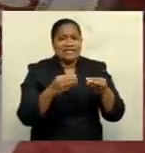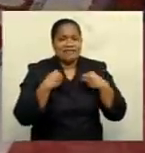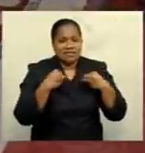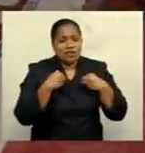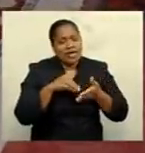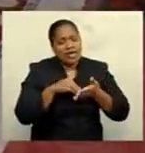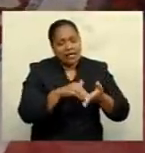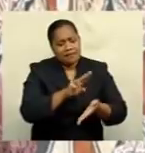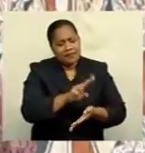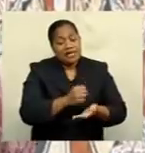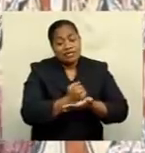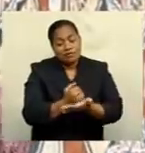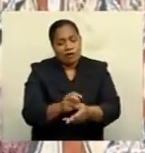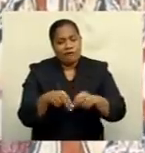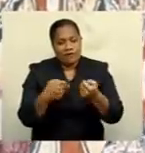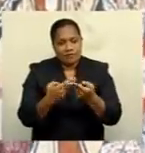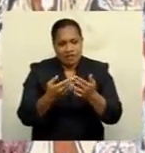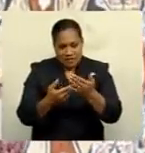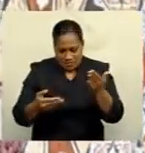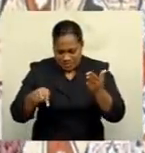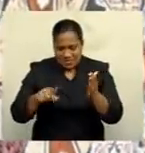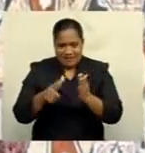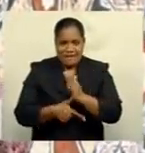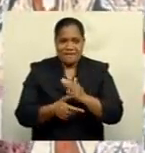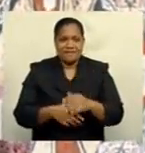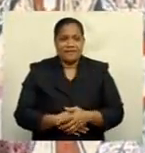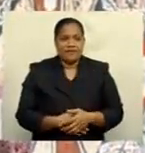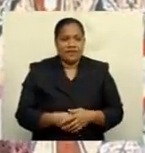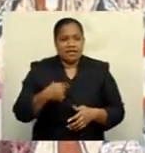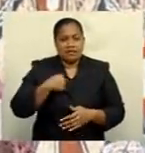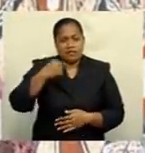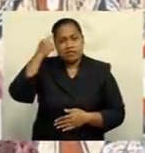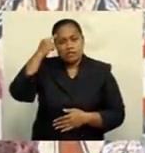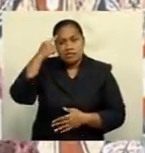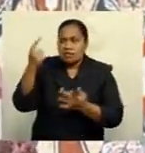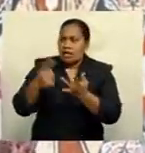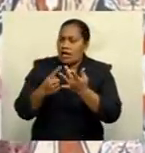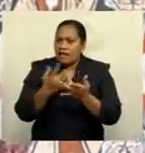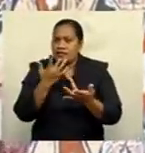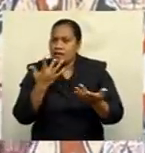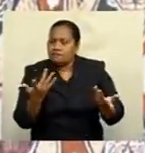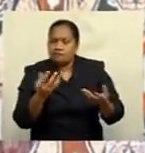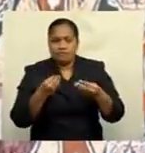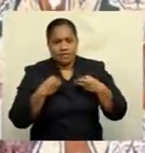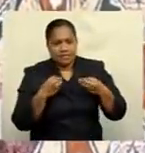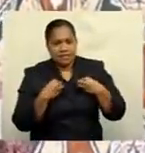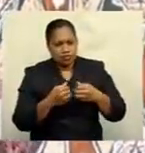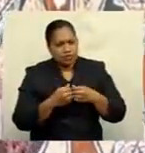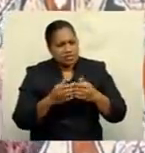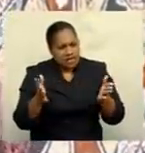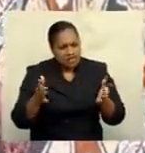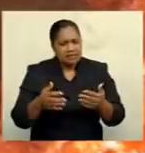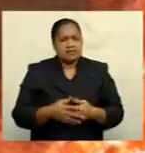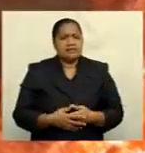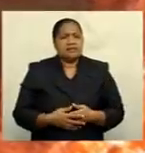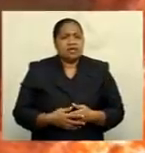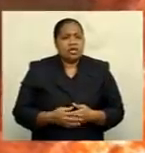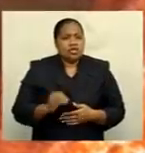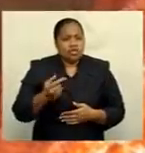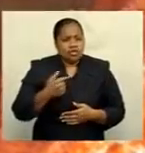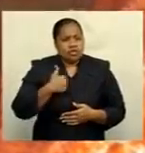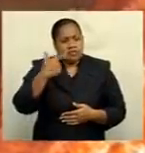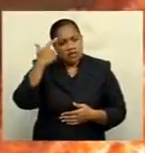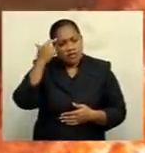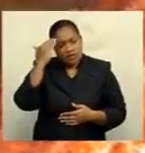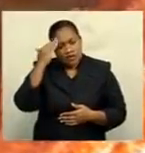difficult time. You know, I thought of other kind of business to start to carry on with my life. And I thought to go